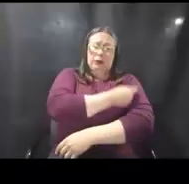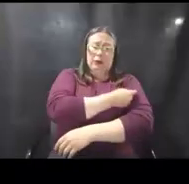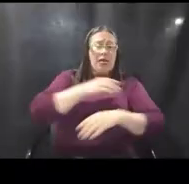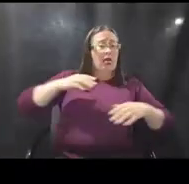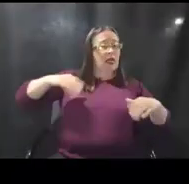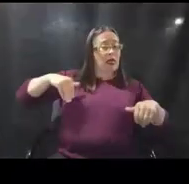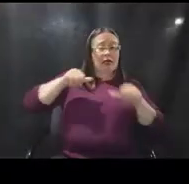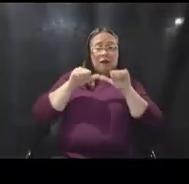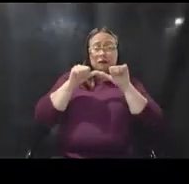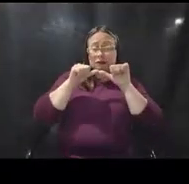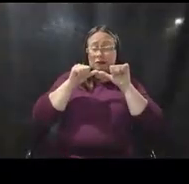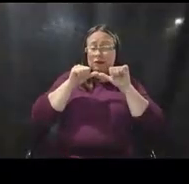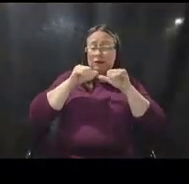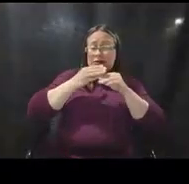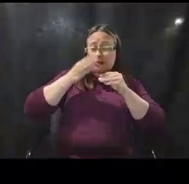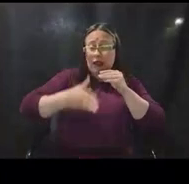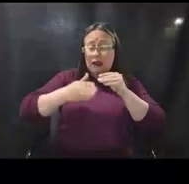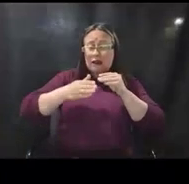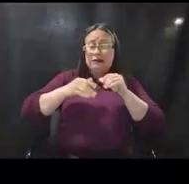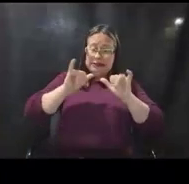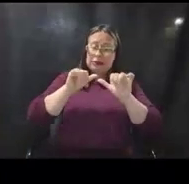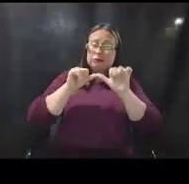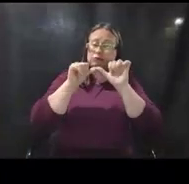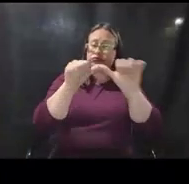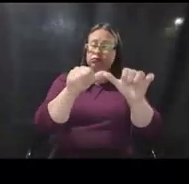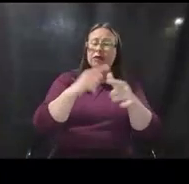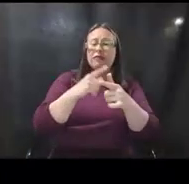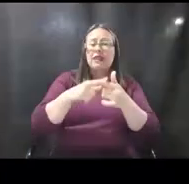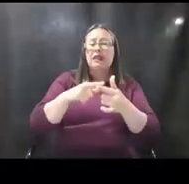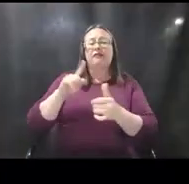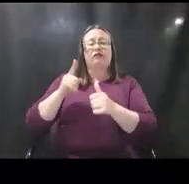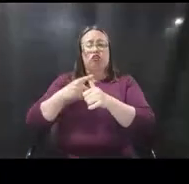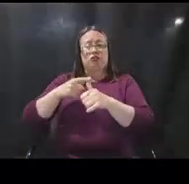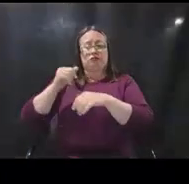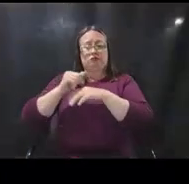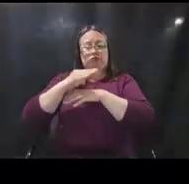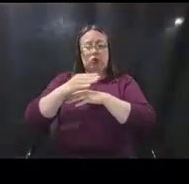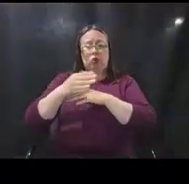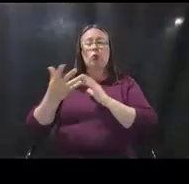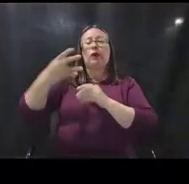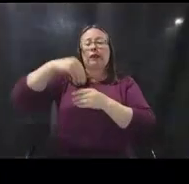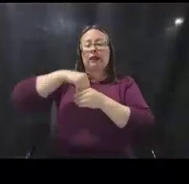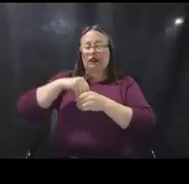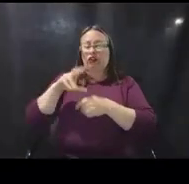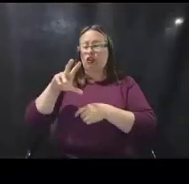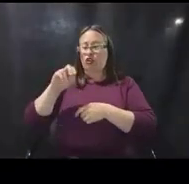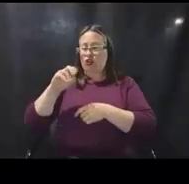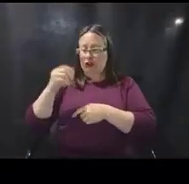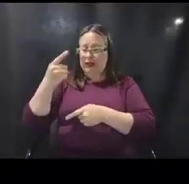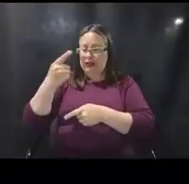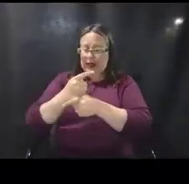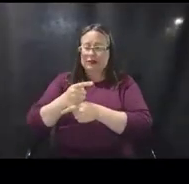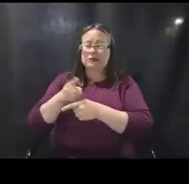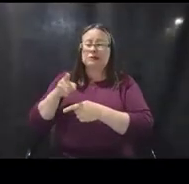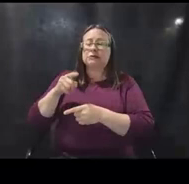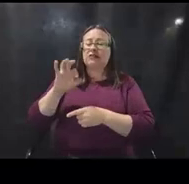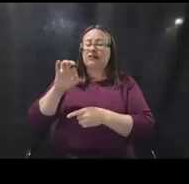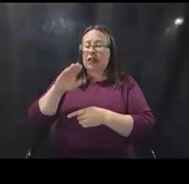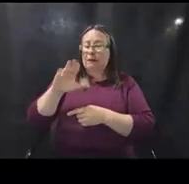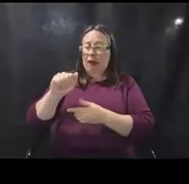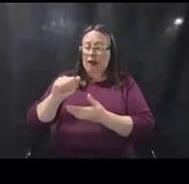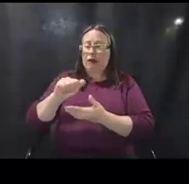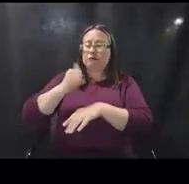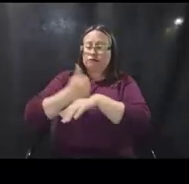complete at the time you come to FEMA, then your first submission is due within 30 days of obligation with updates every 30 days until